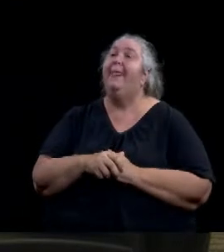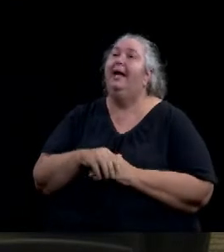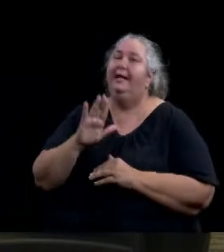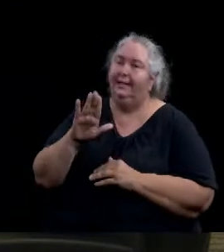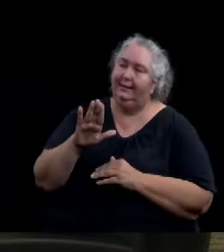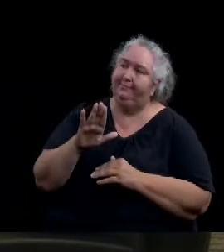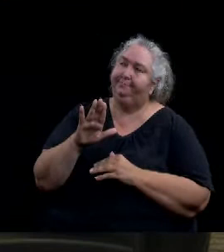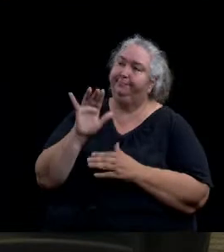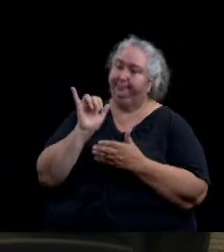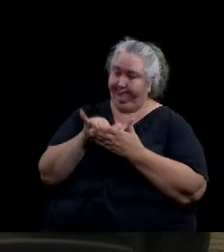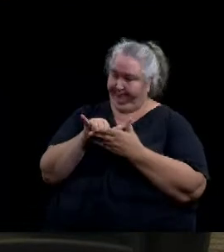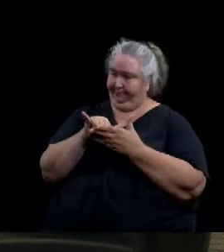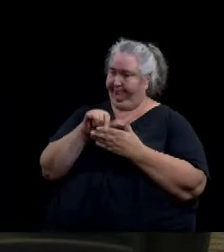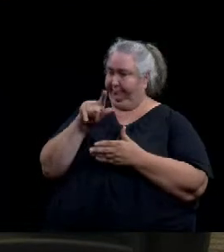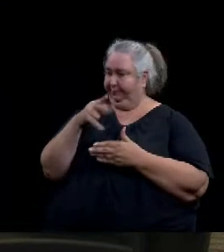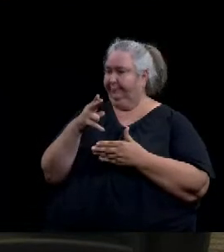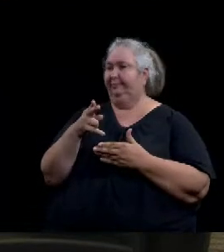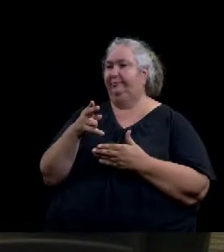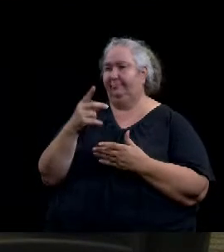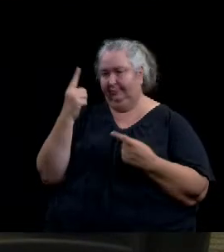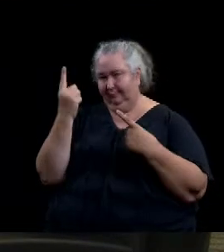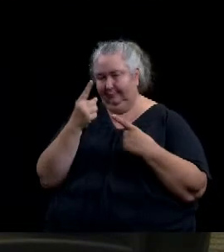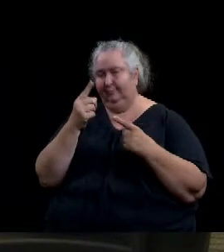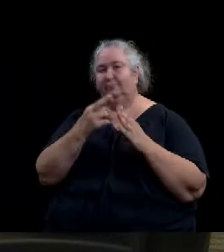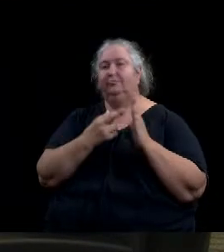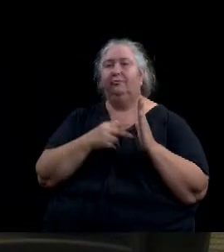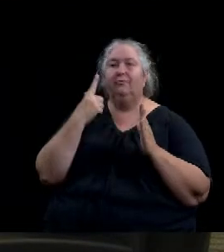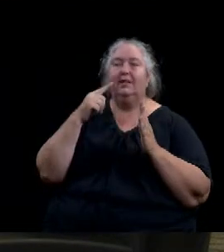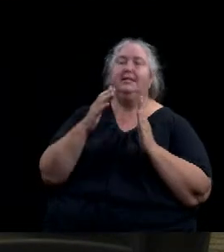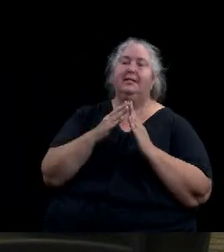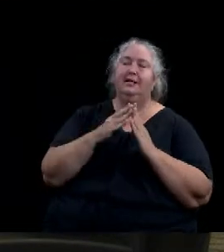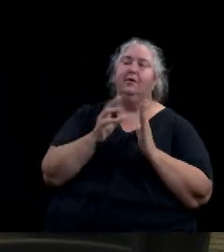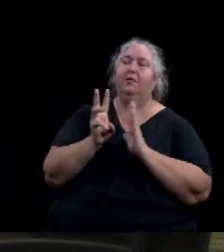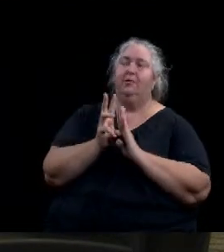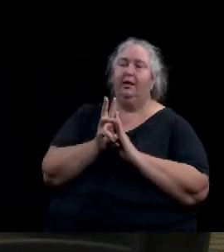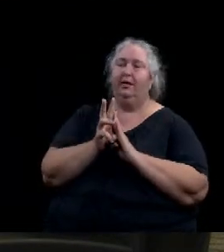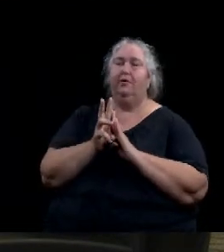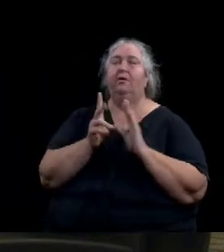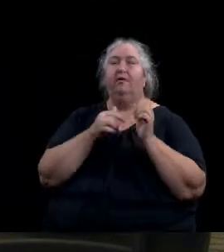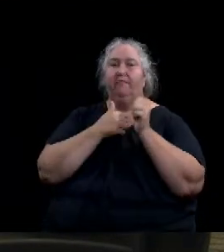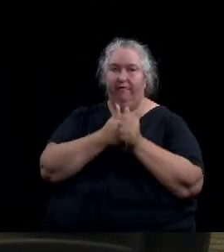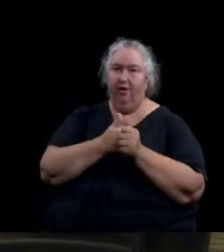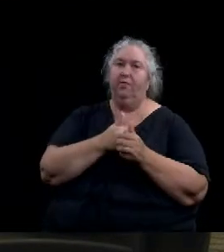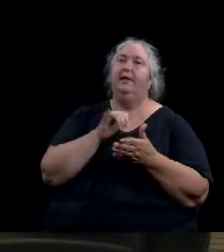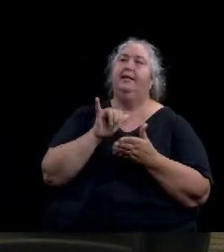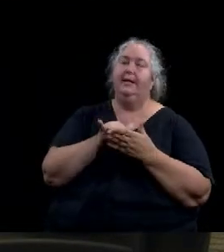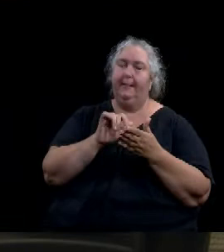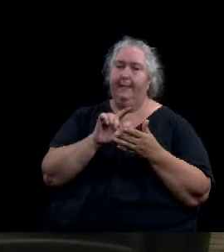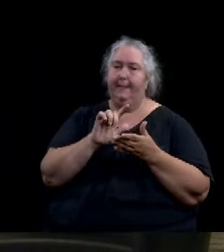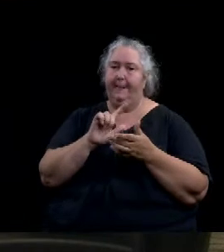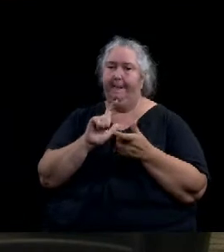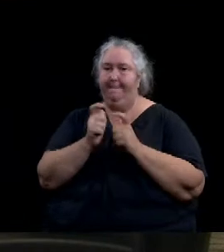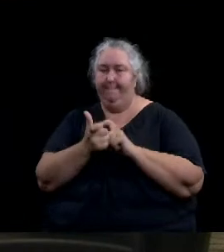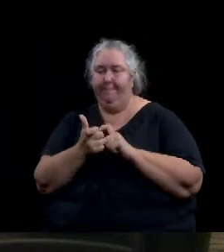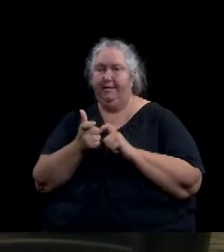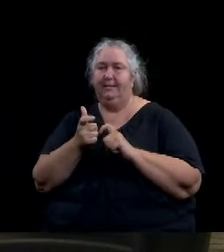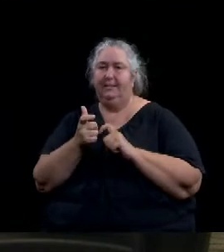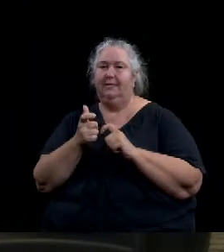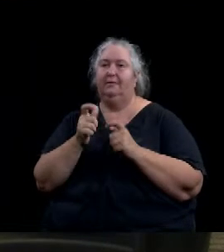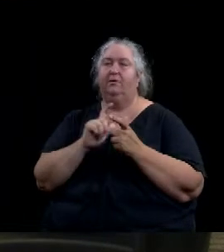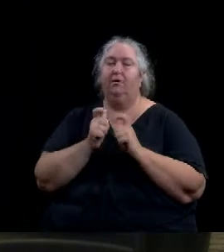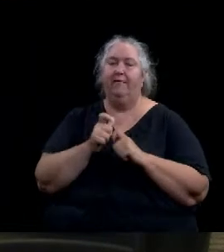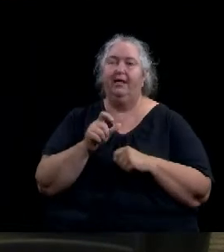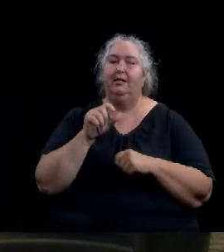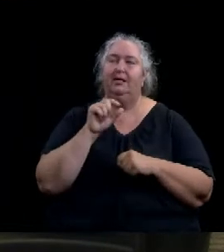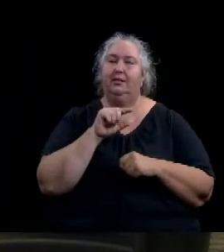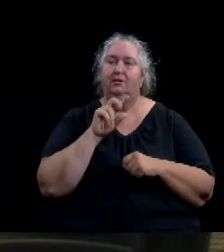city of Waco, Texas, providing that the code of ordinances of the city of Waco be amended by revising section 28-247 and chapter 28 zoning of said code,